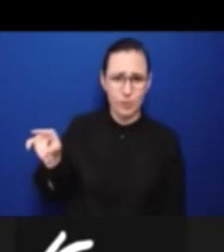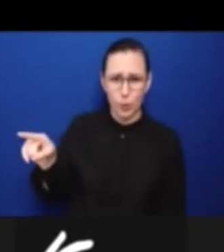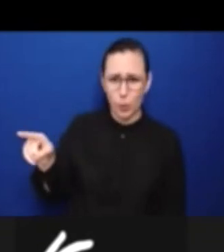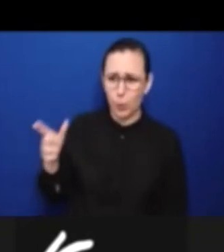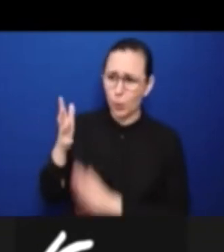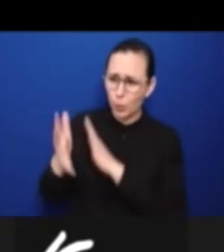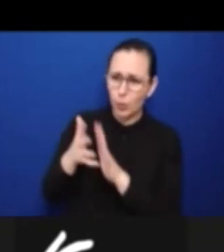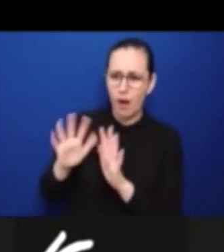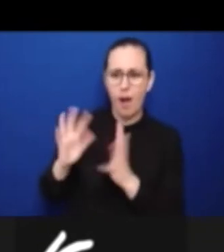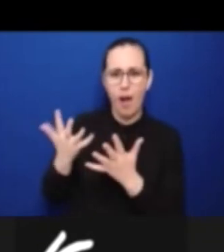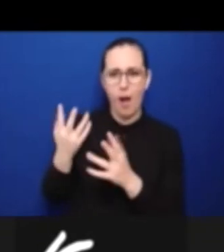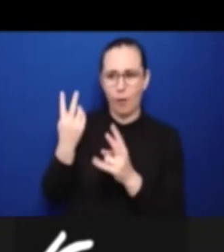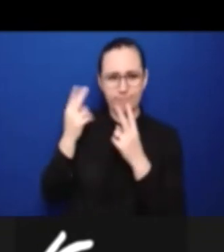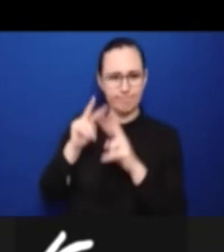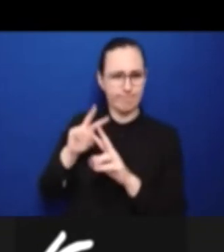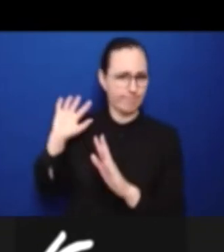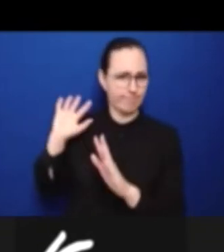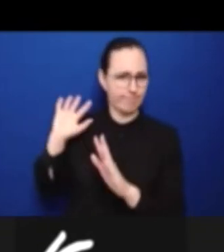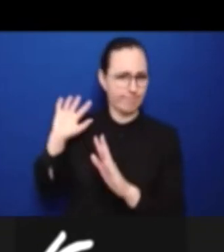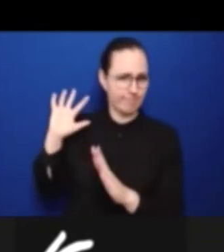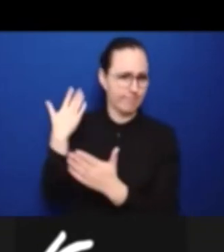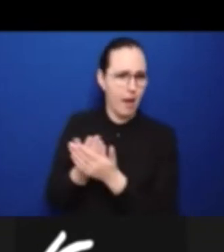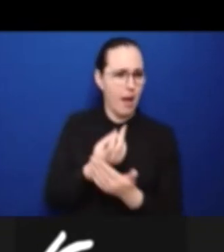came to be and where they are now.